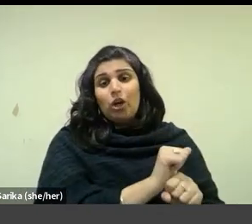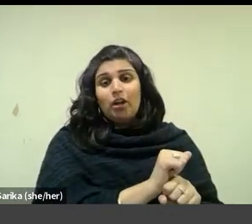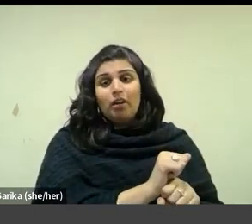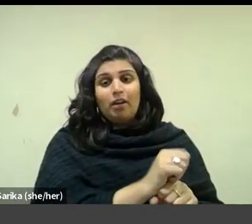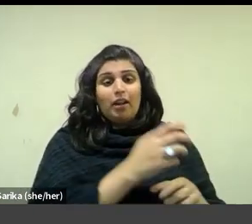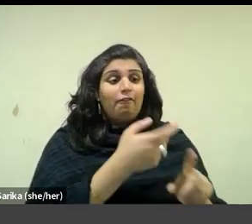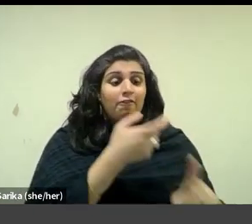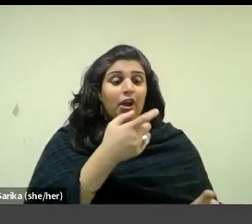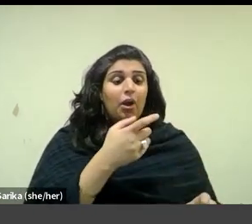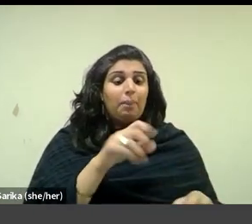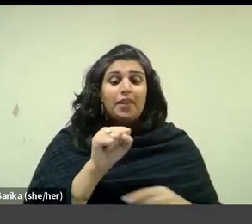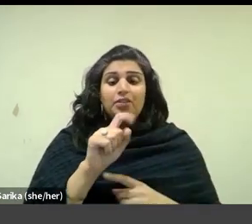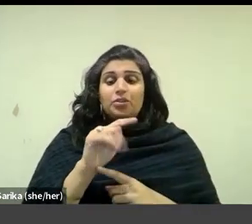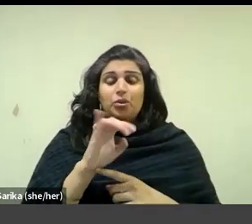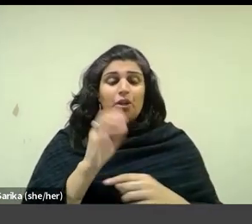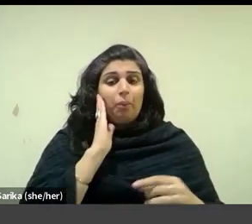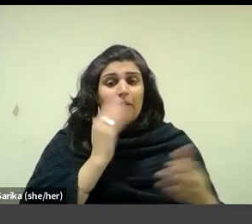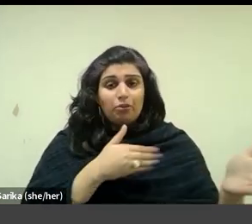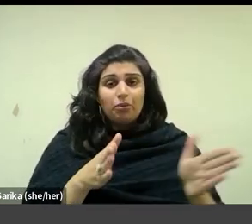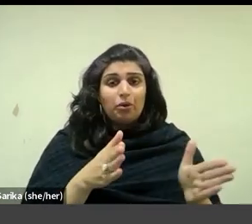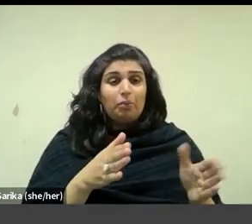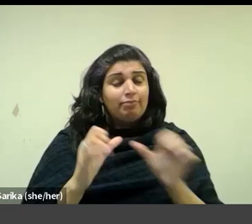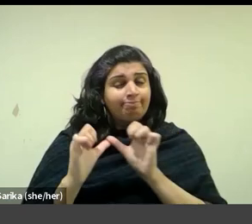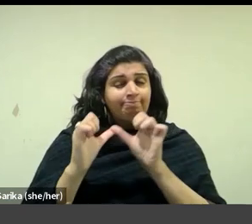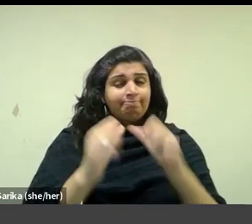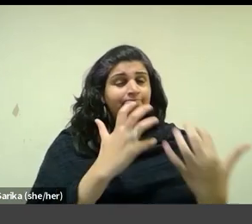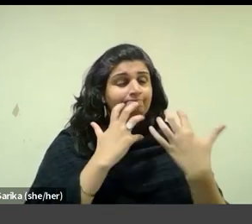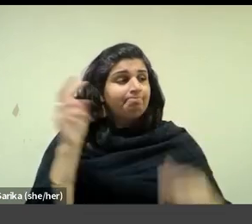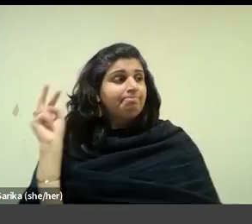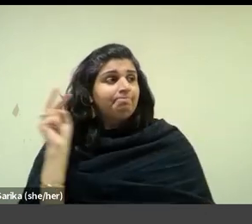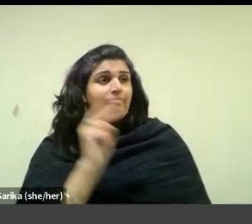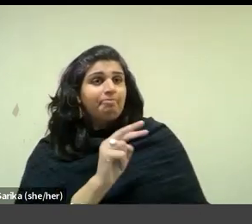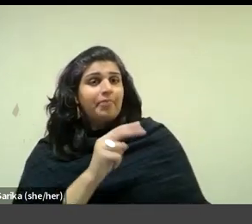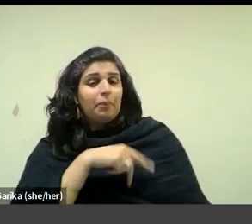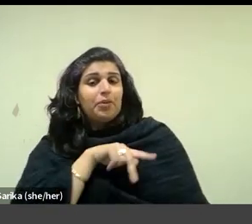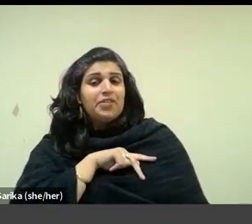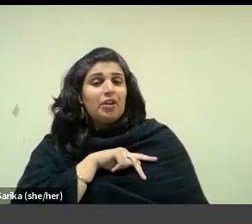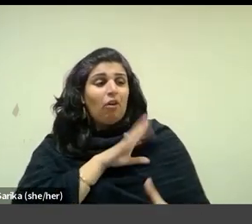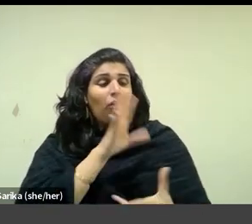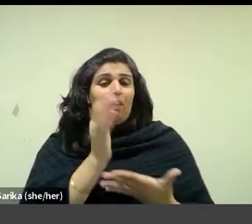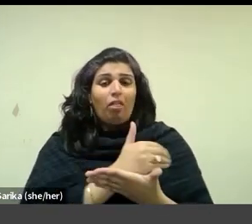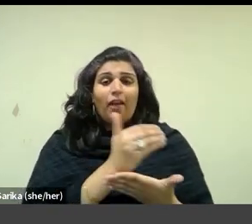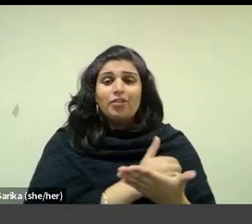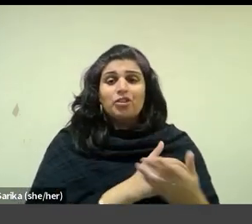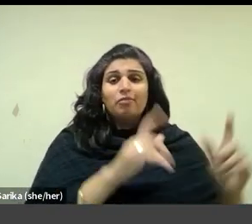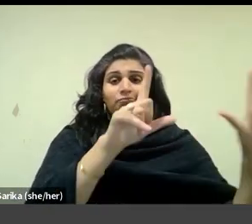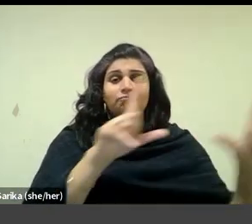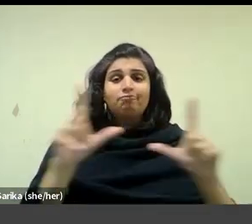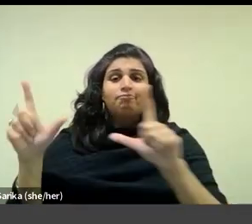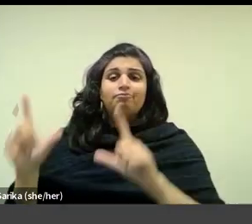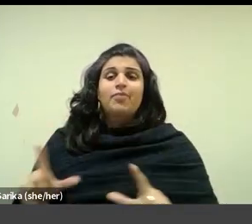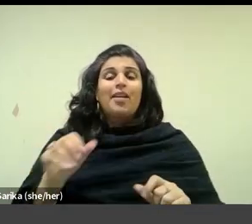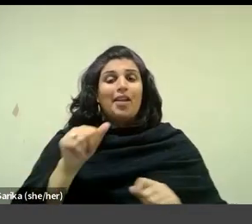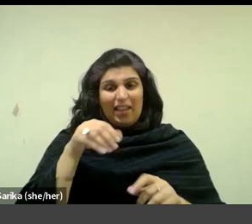and the most sustained audience for the paintings that remained in the Voyard personal collection that hung on their apartment